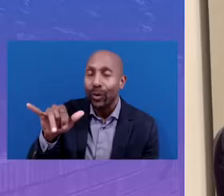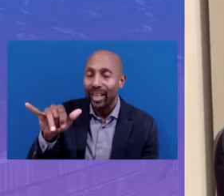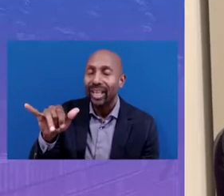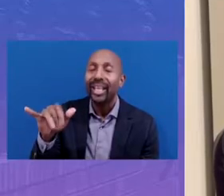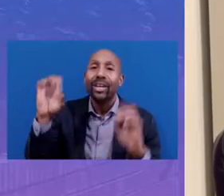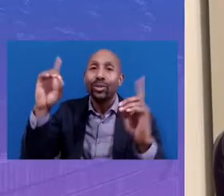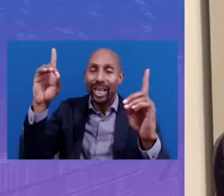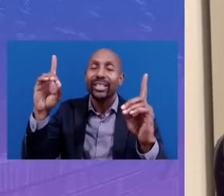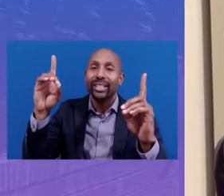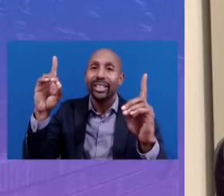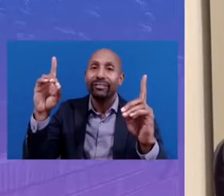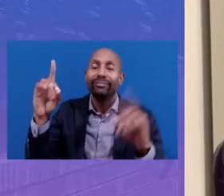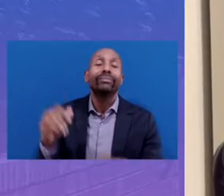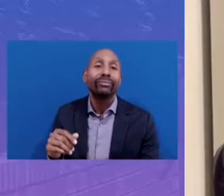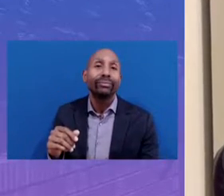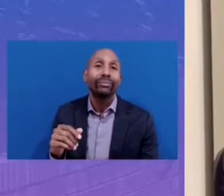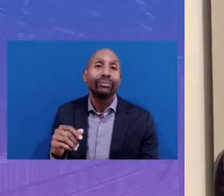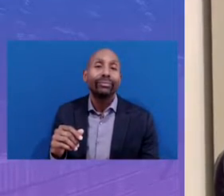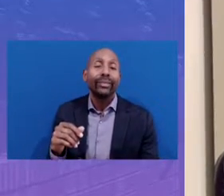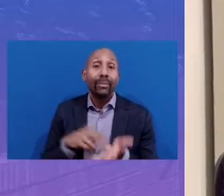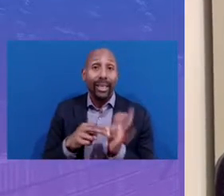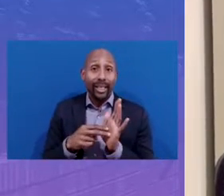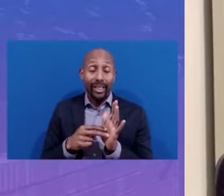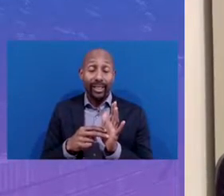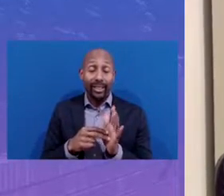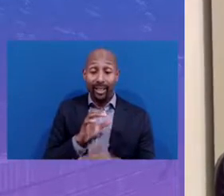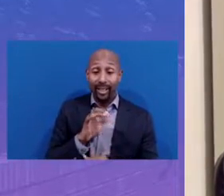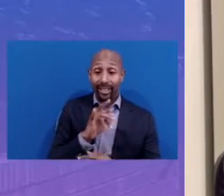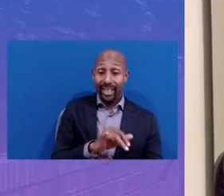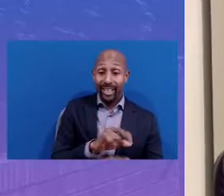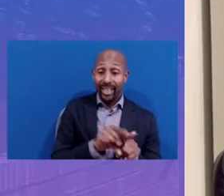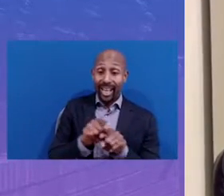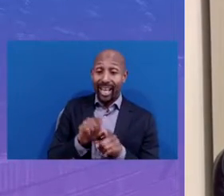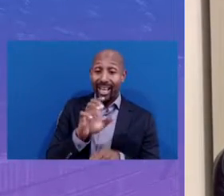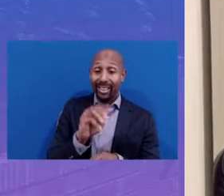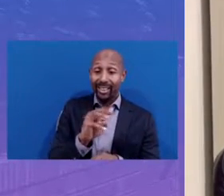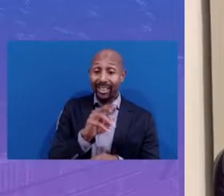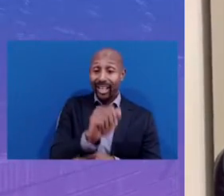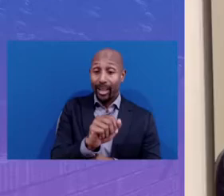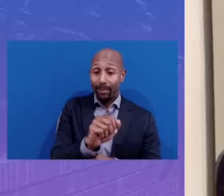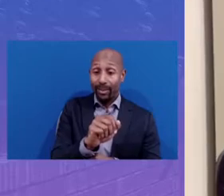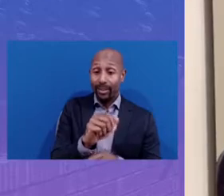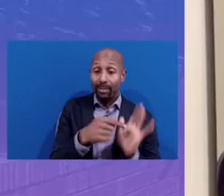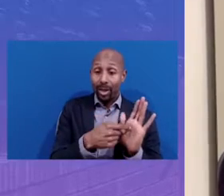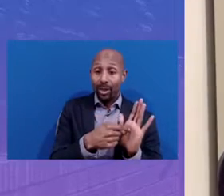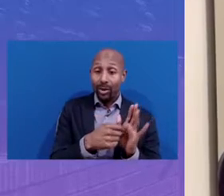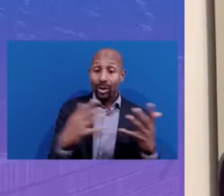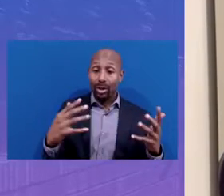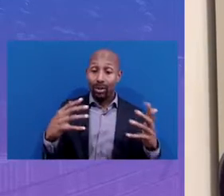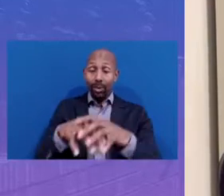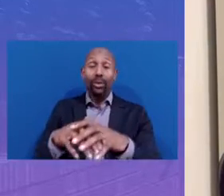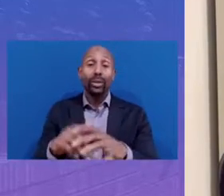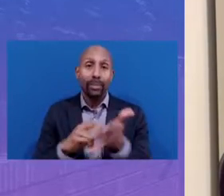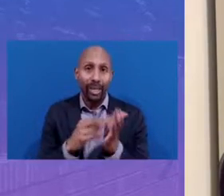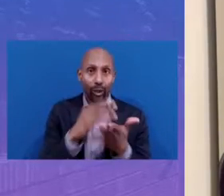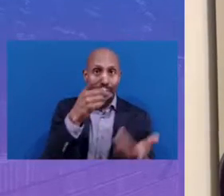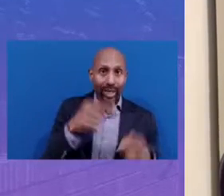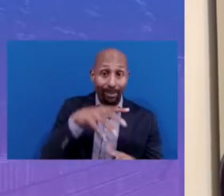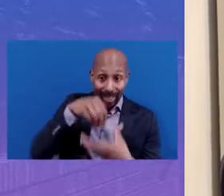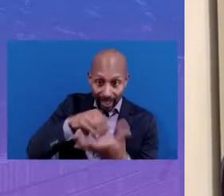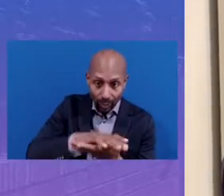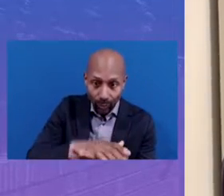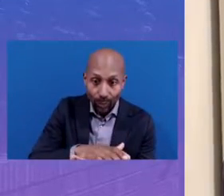the idea of merging our city-as-campus model where learning can happen in school and out of school